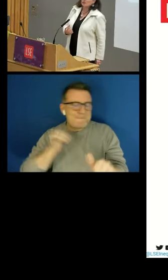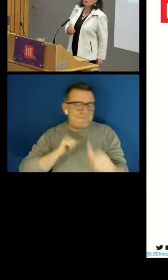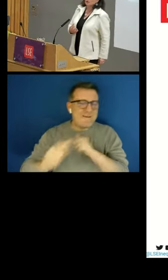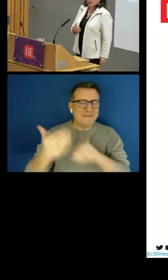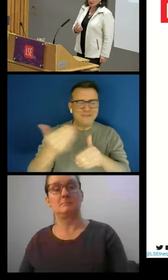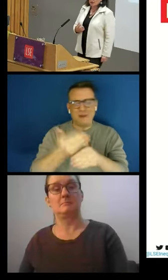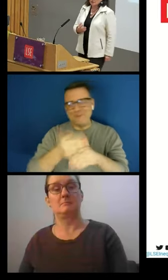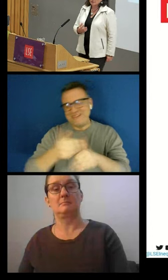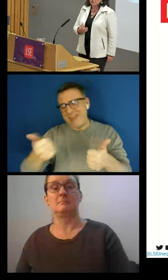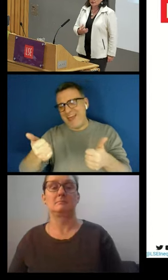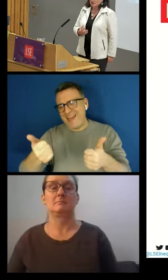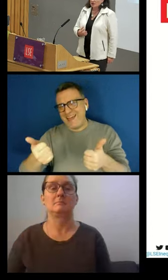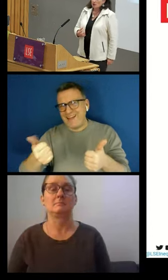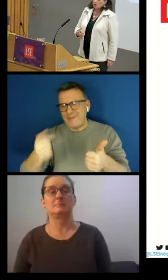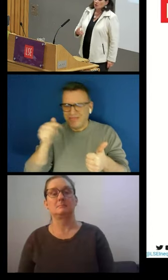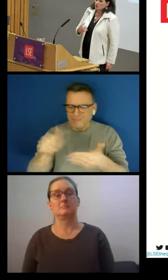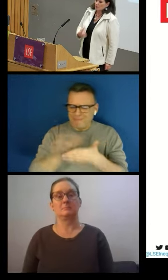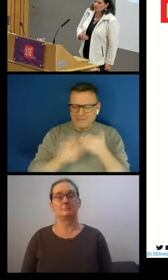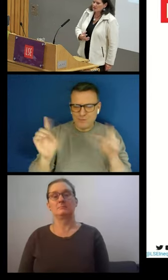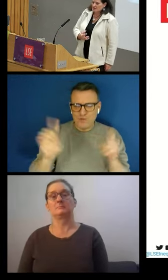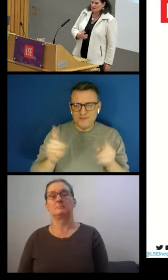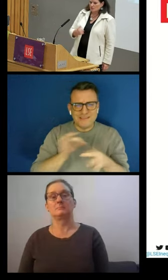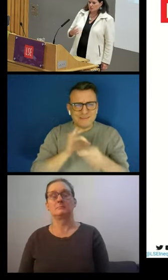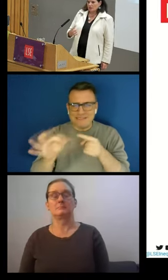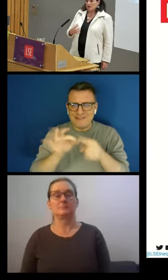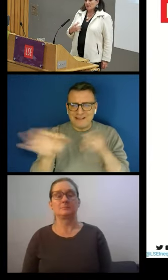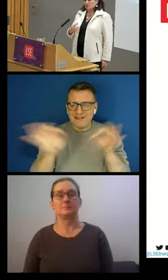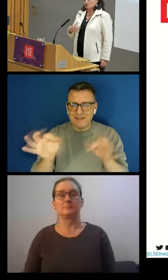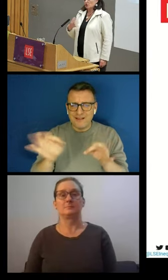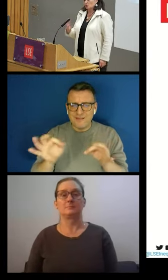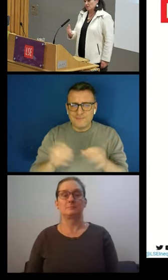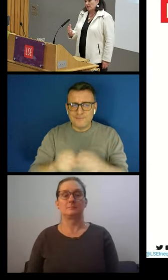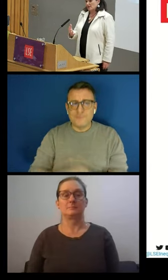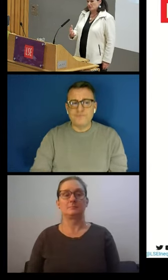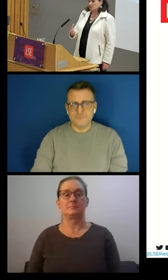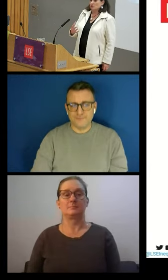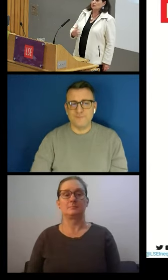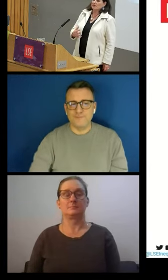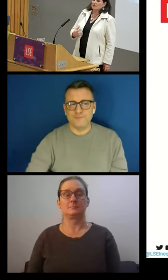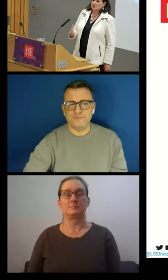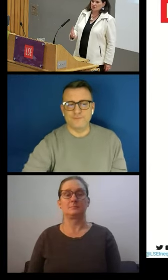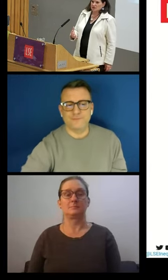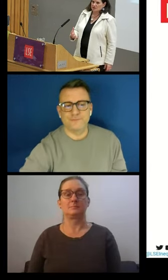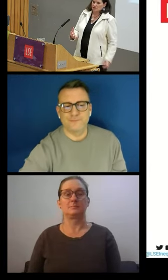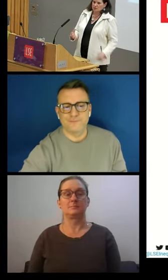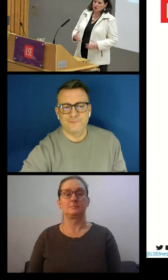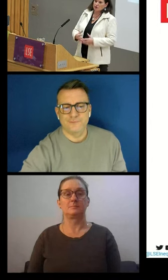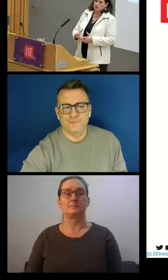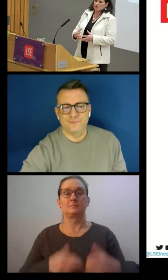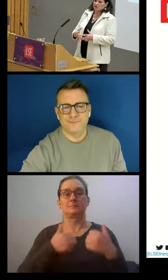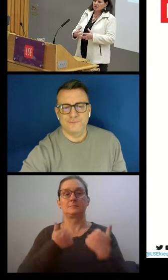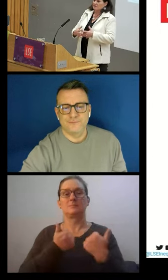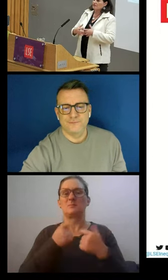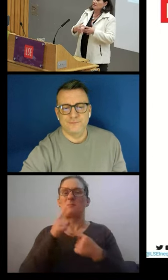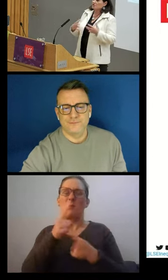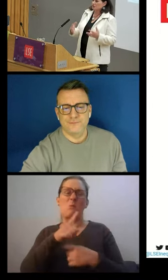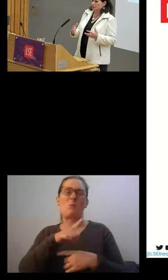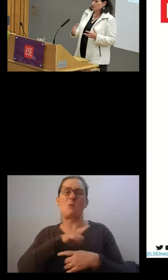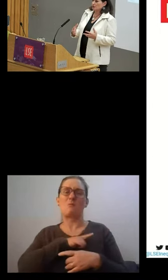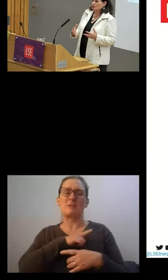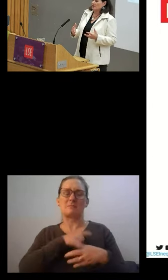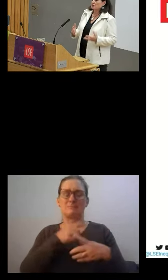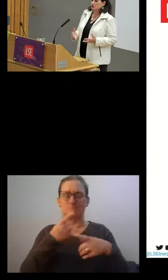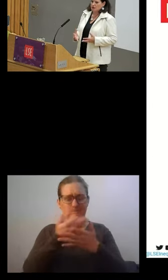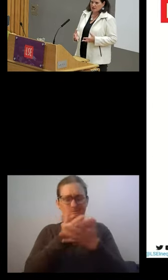of what they mean by that. One of the reasons why this is talked about, but not really measured, is because it's very